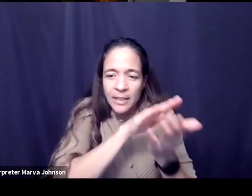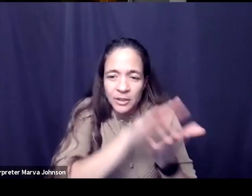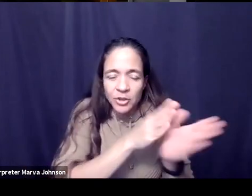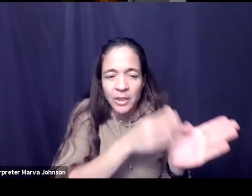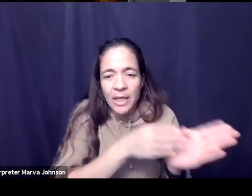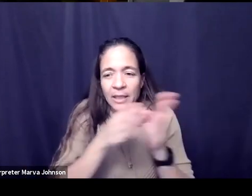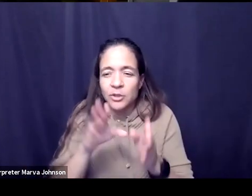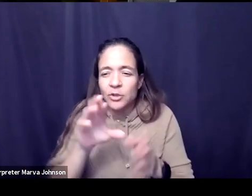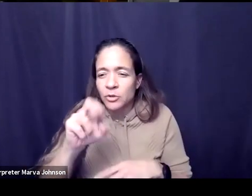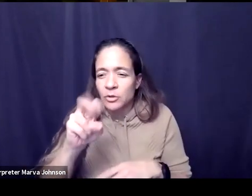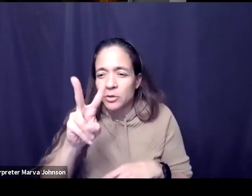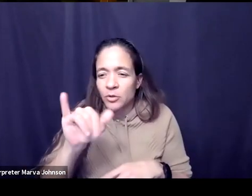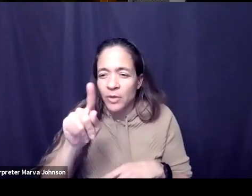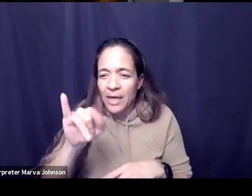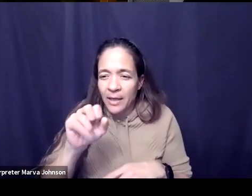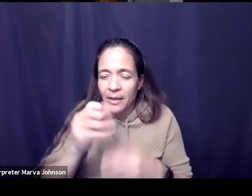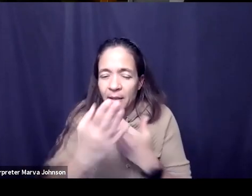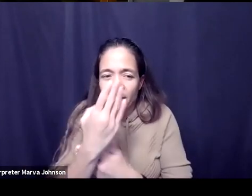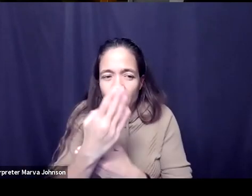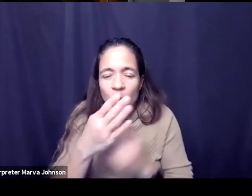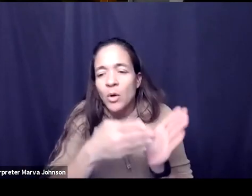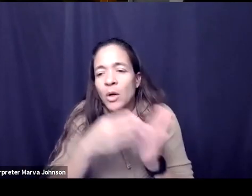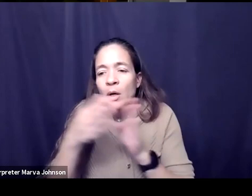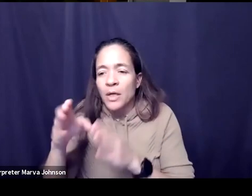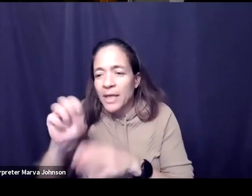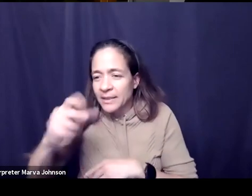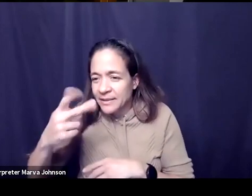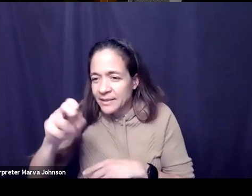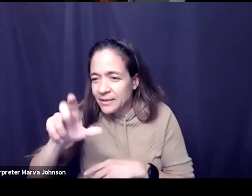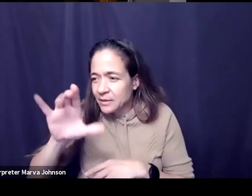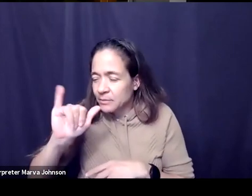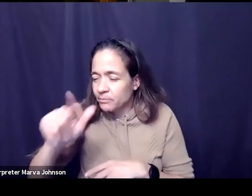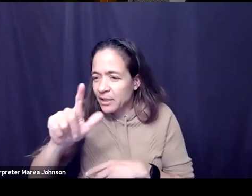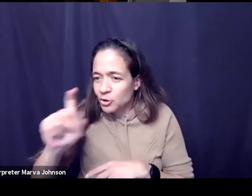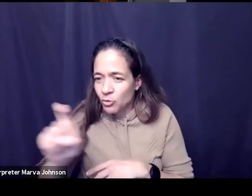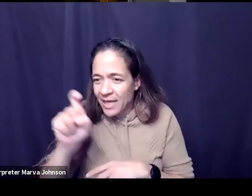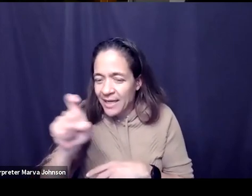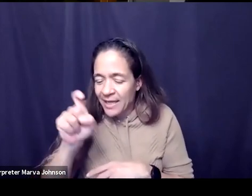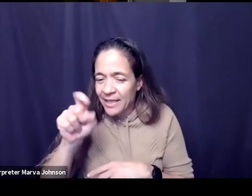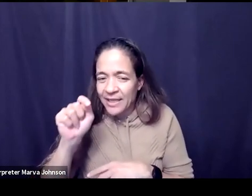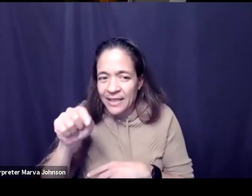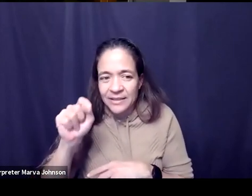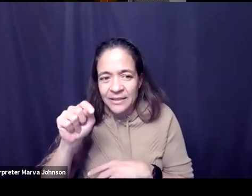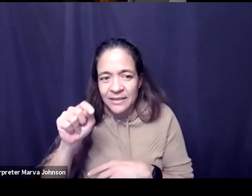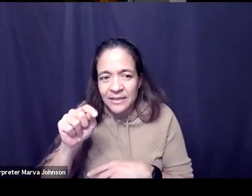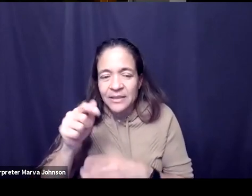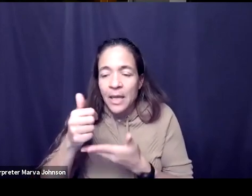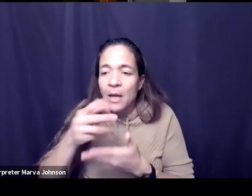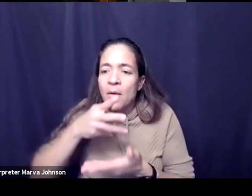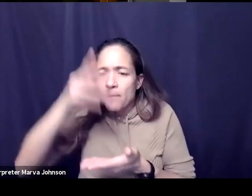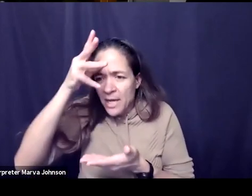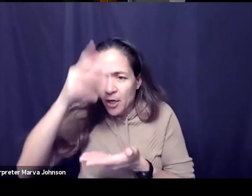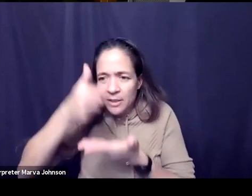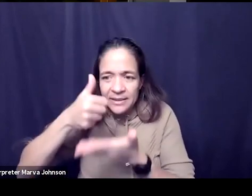mornings with the creative world whether it's special x with kind of the the uh raising helping parents with kids with disabilities allyship and